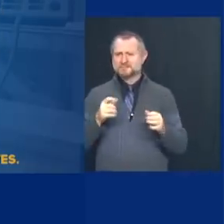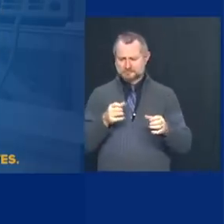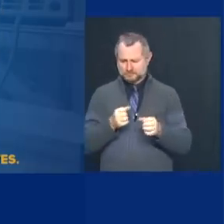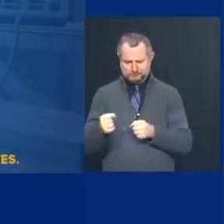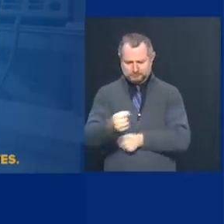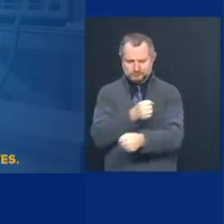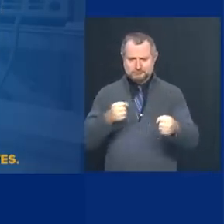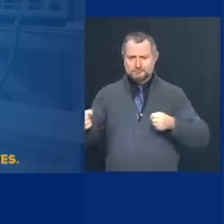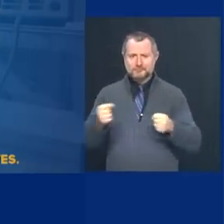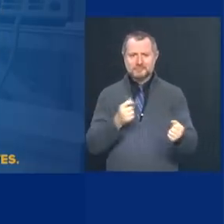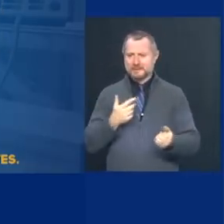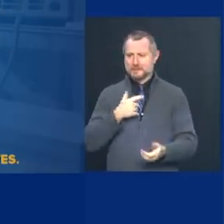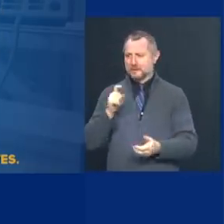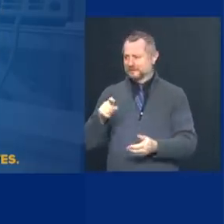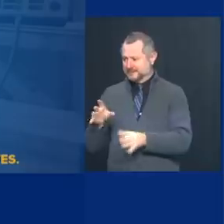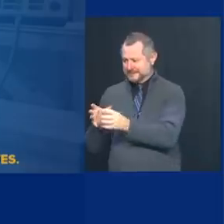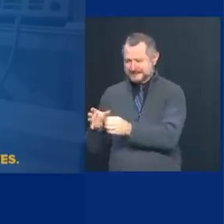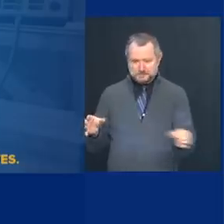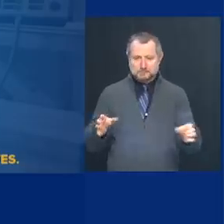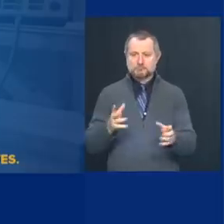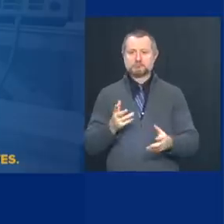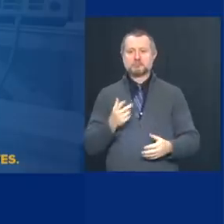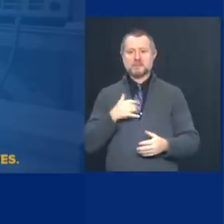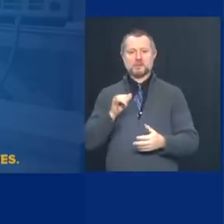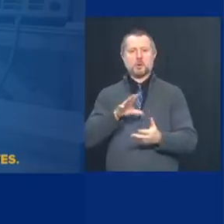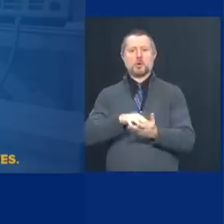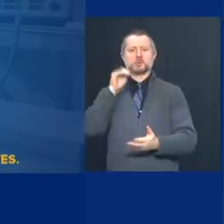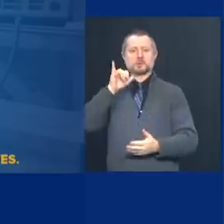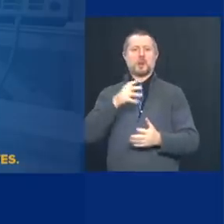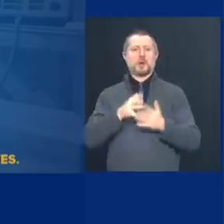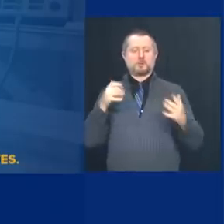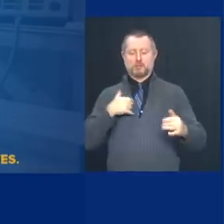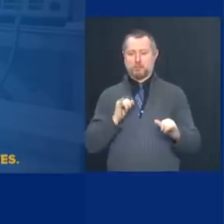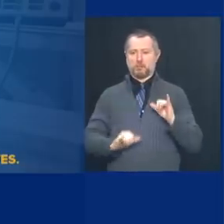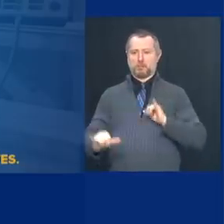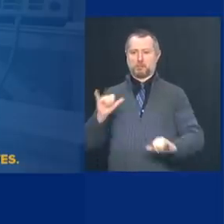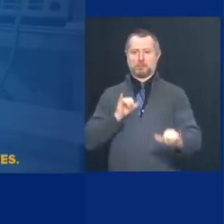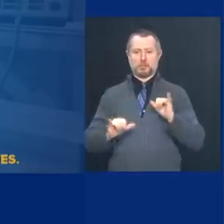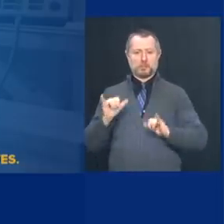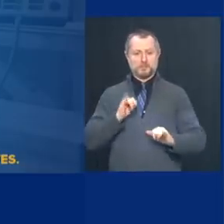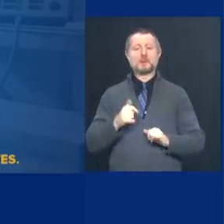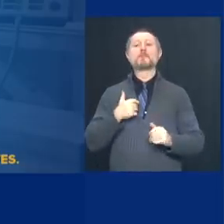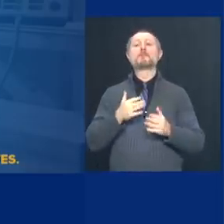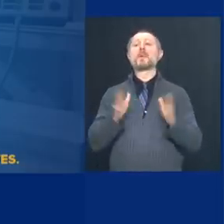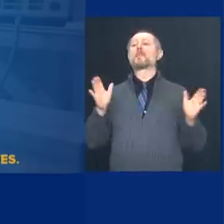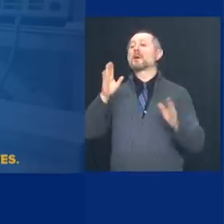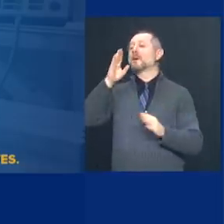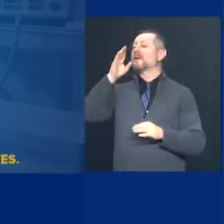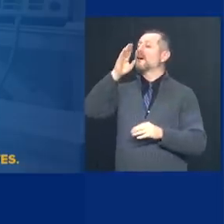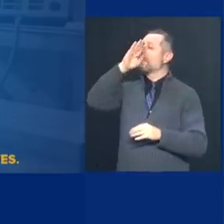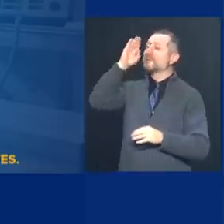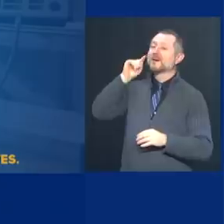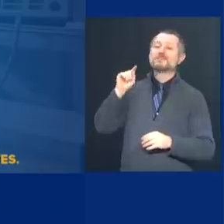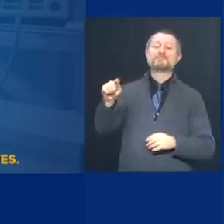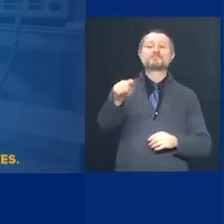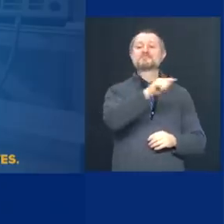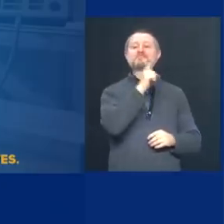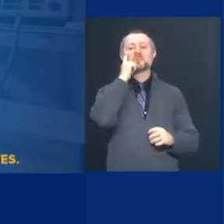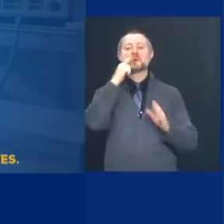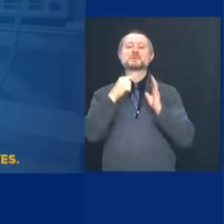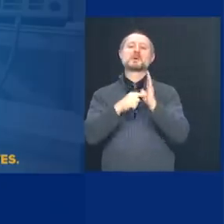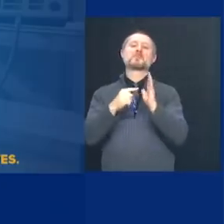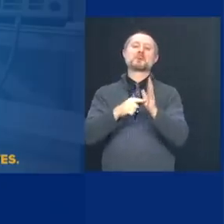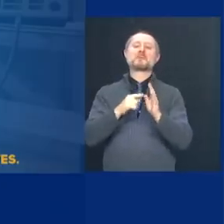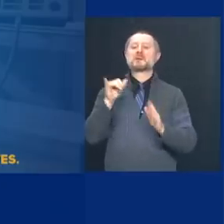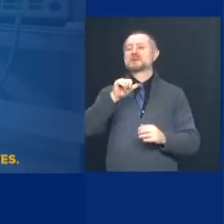Frankly, this was an education for me. So you have public hospital systems. And let's say you have a public hospital system that had 10 hospitals.